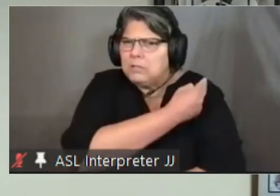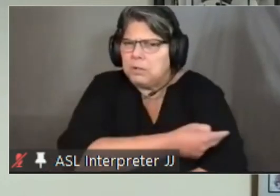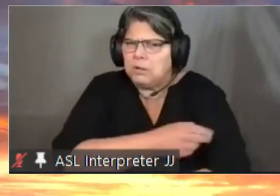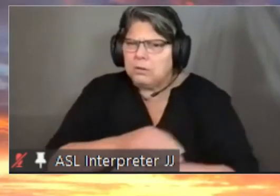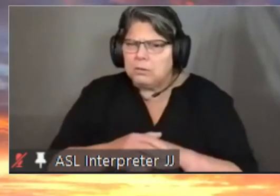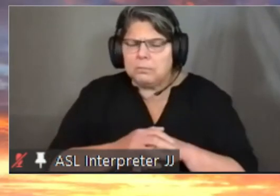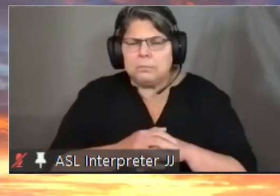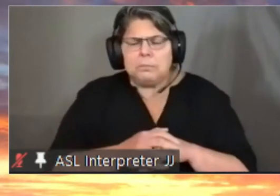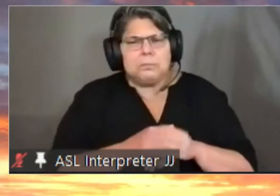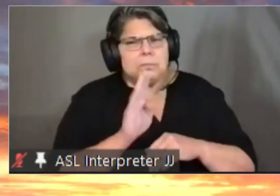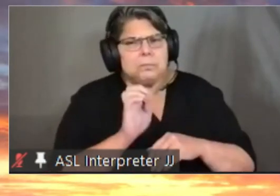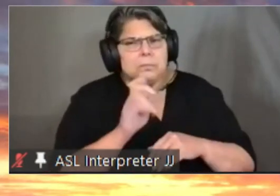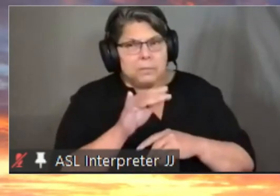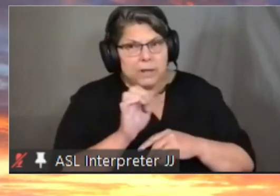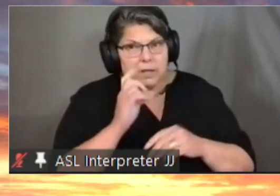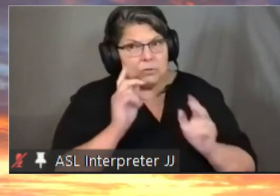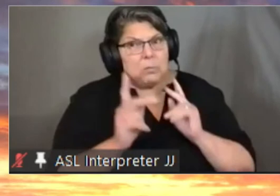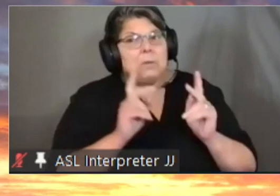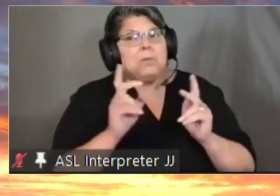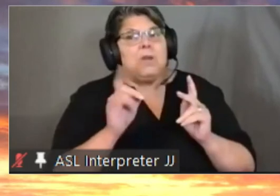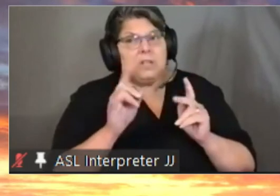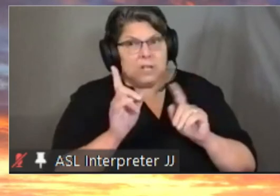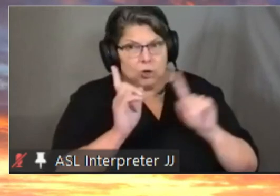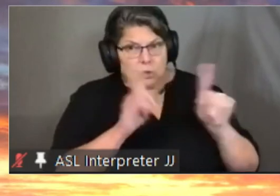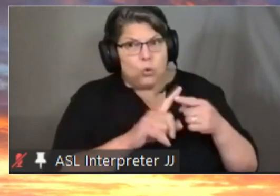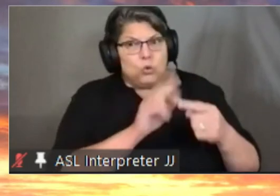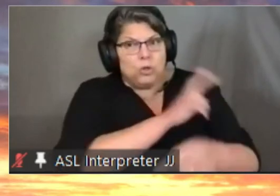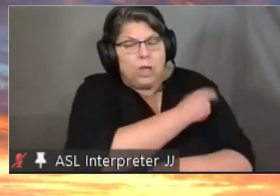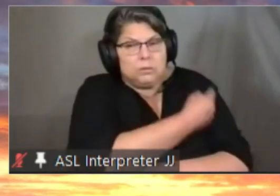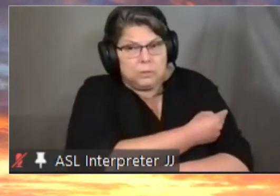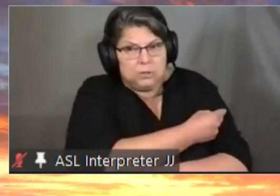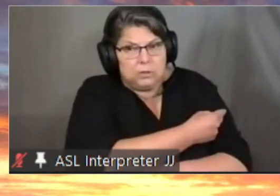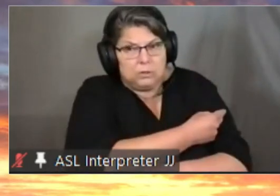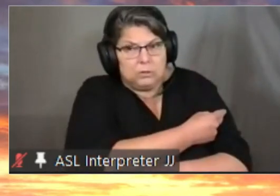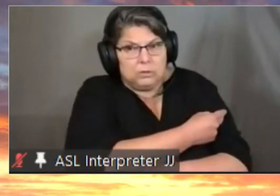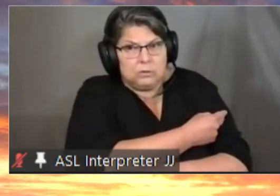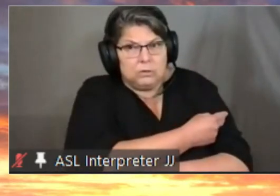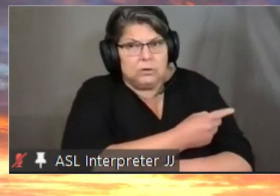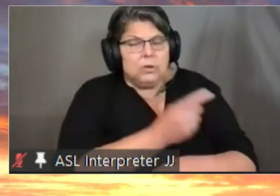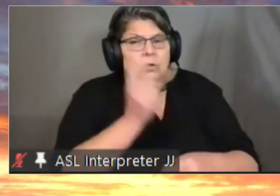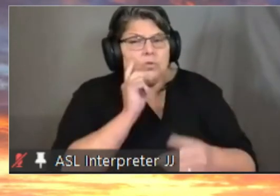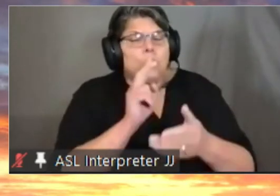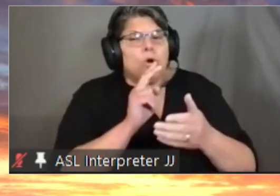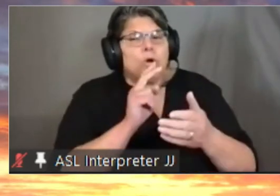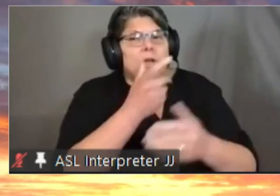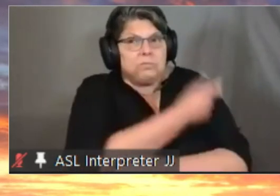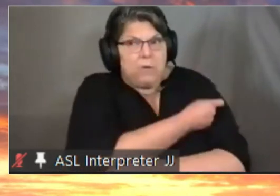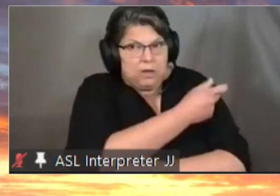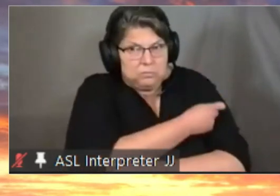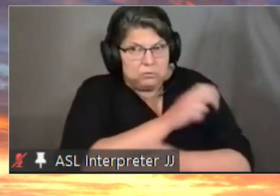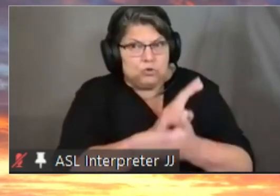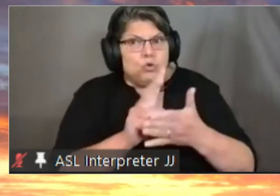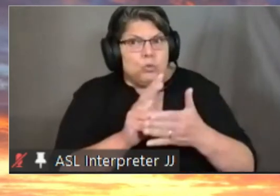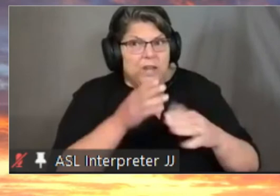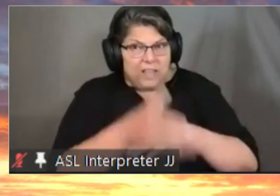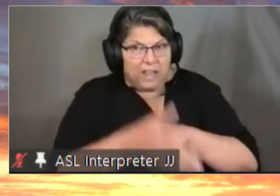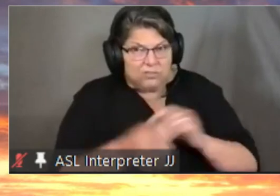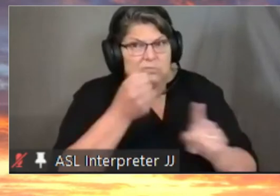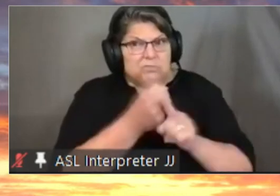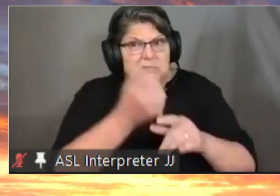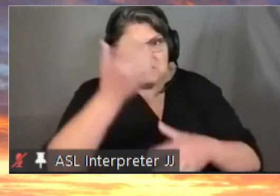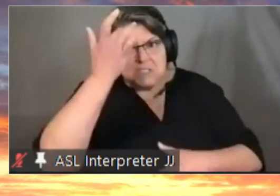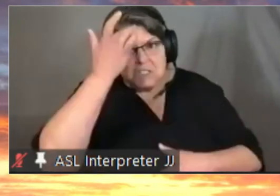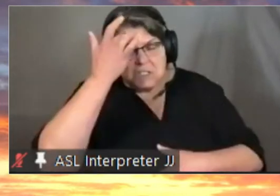uh of the individuals that were hospitalized uh with the two week after vaccination i don't believe that we have any